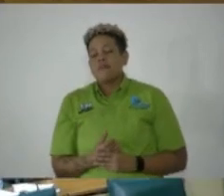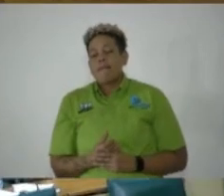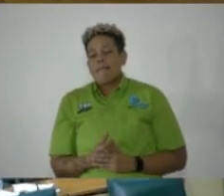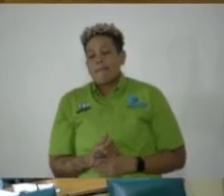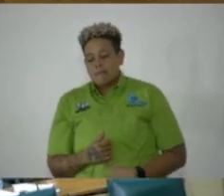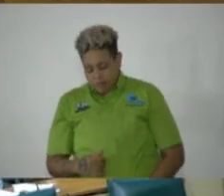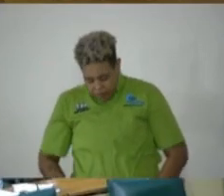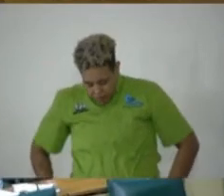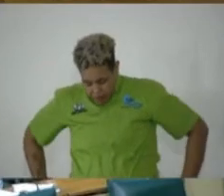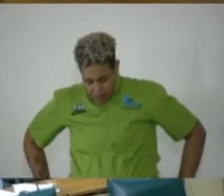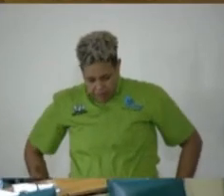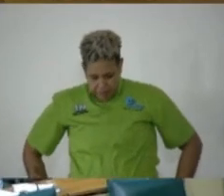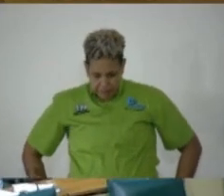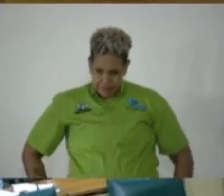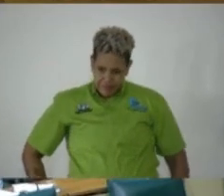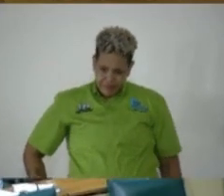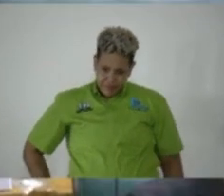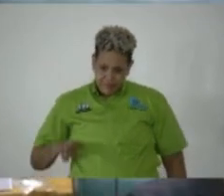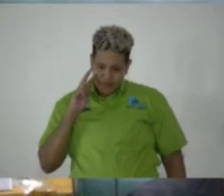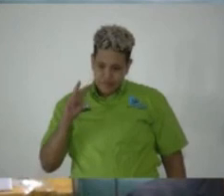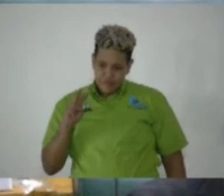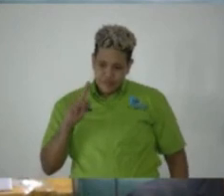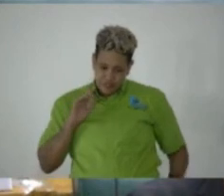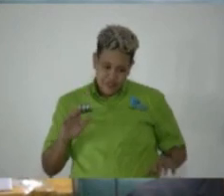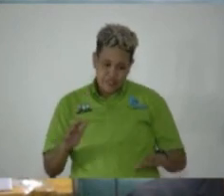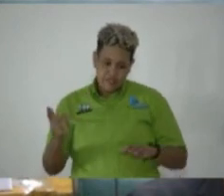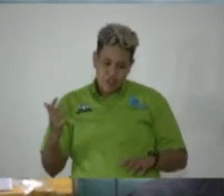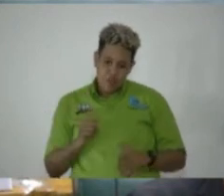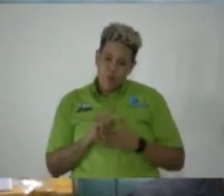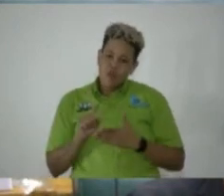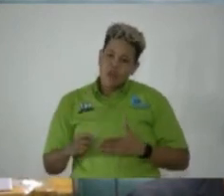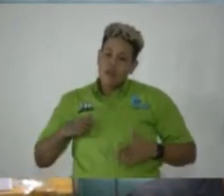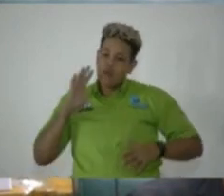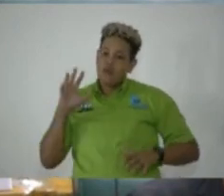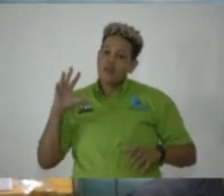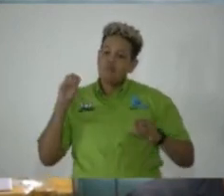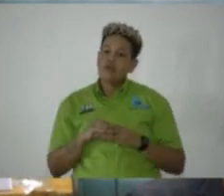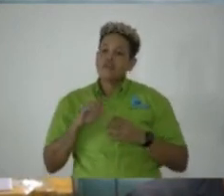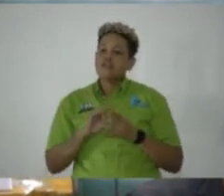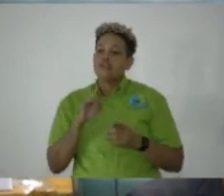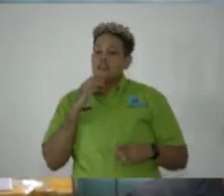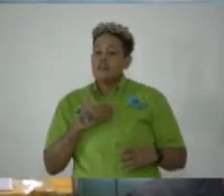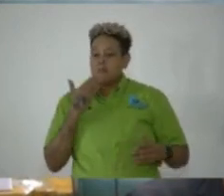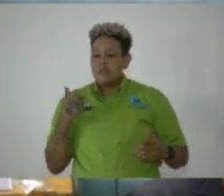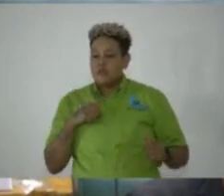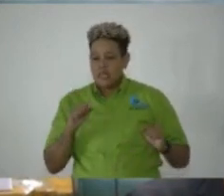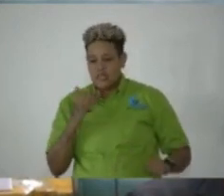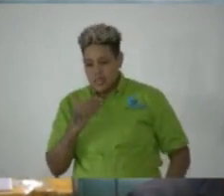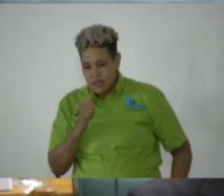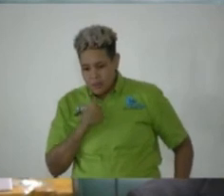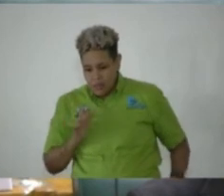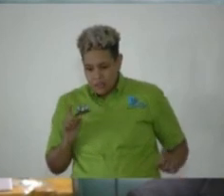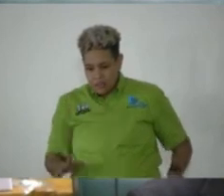Otherwise, we look forward to the activities in the coming week, and we will participate in them as best we can. Thank you, Madam